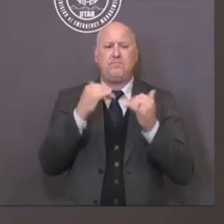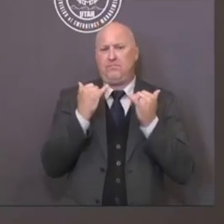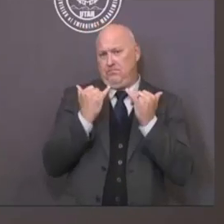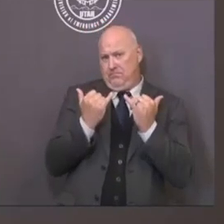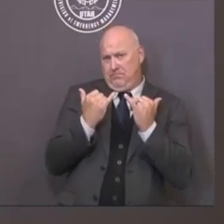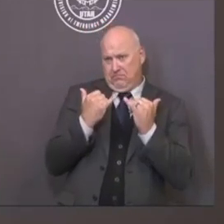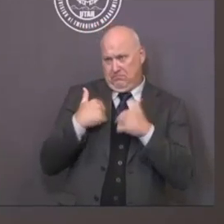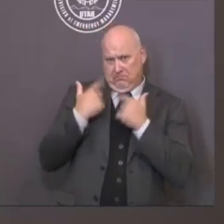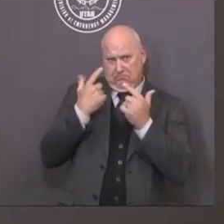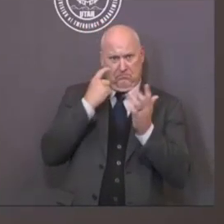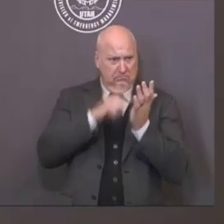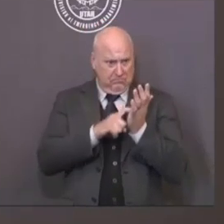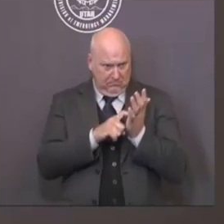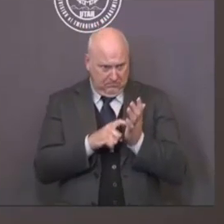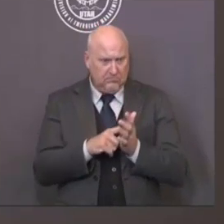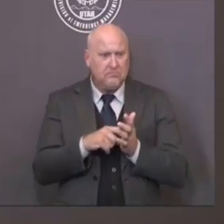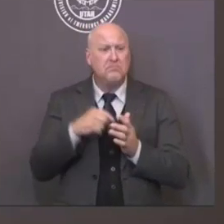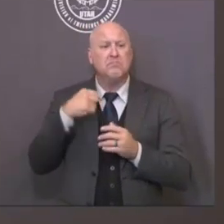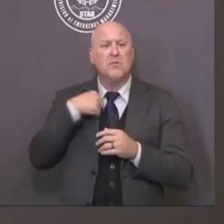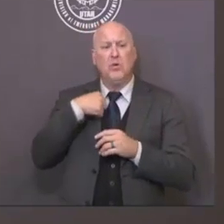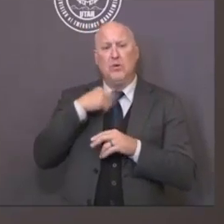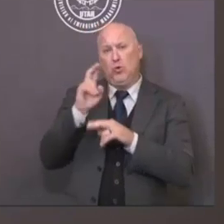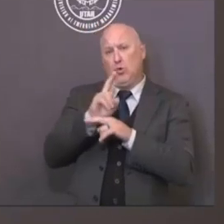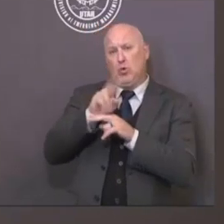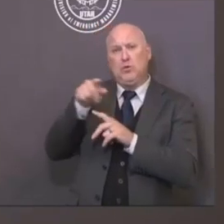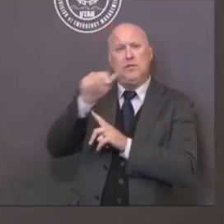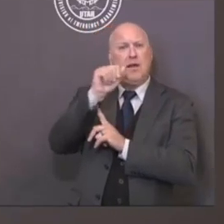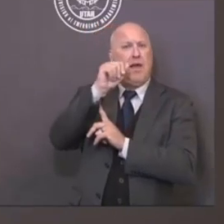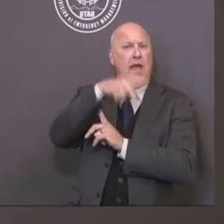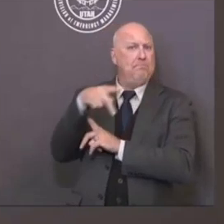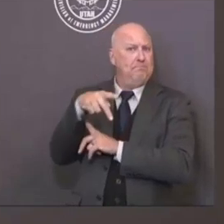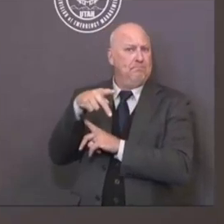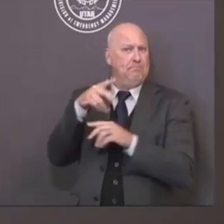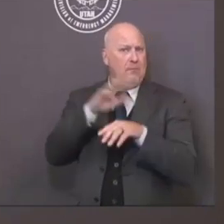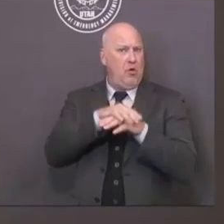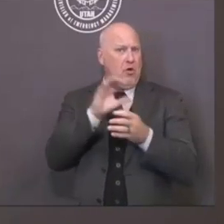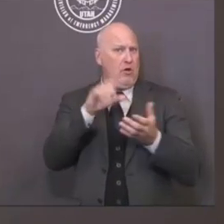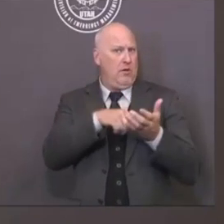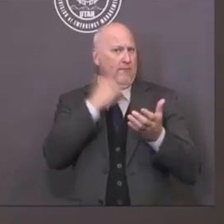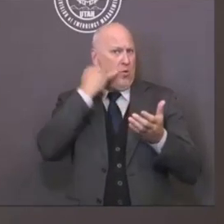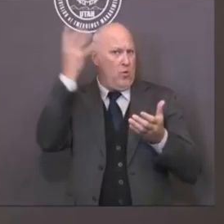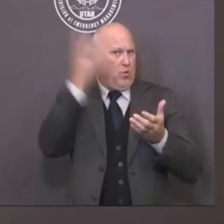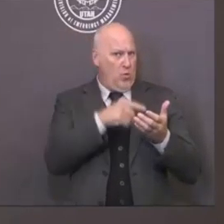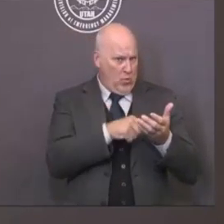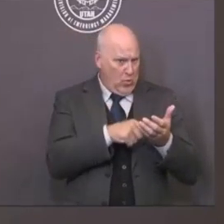downloaded the app, and they're mainly using it to assess their symptoms and be referred to testing.